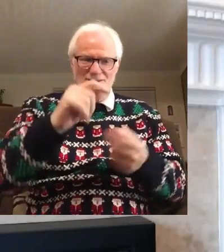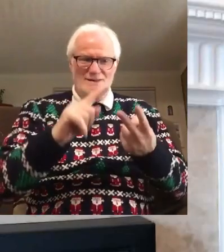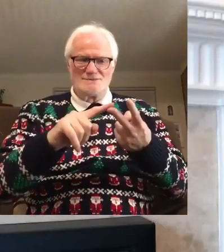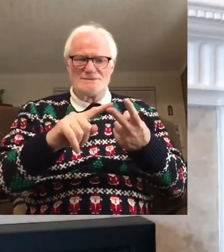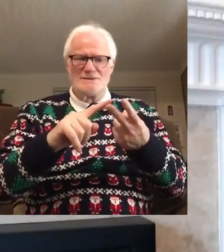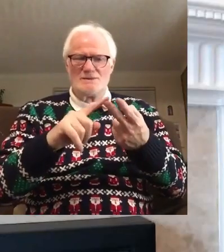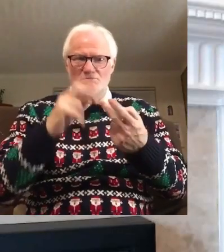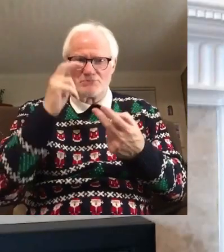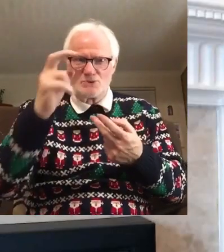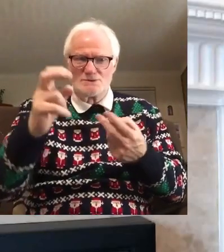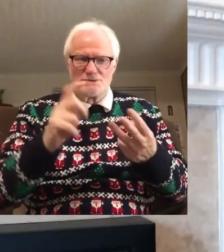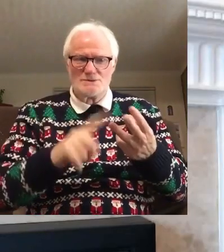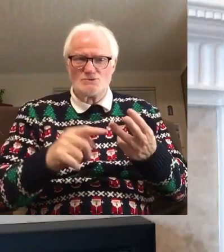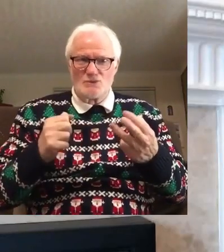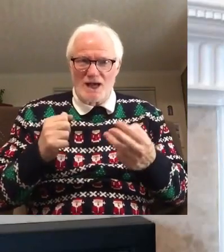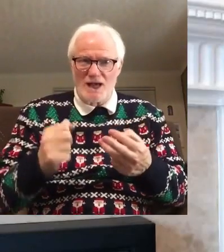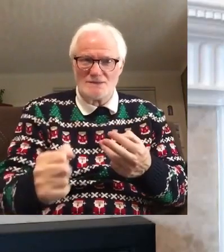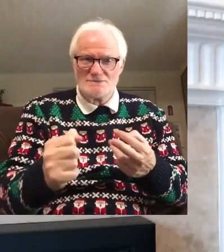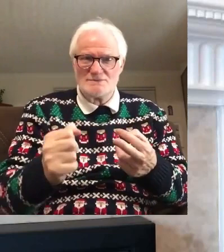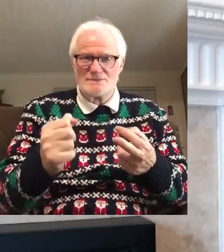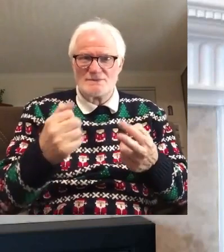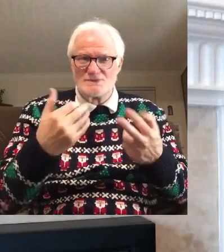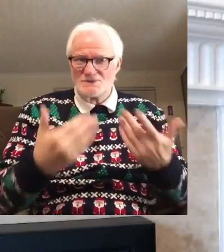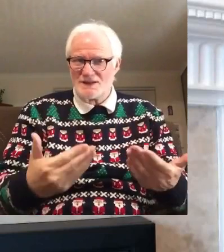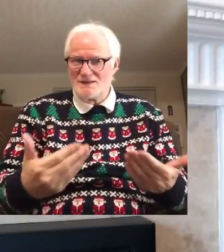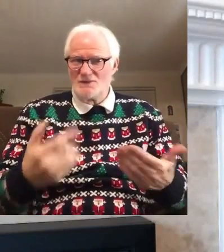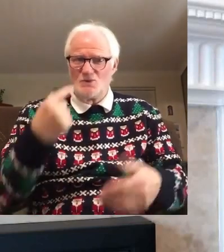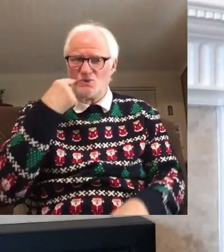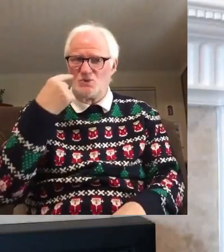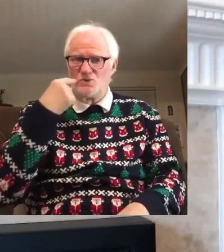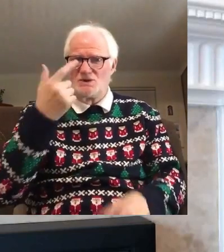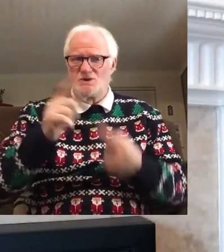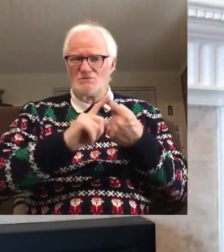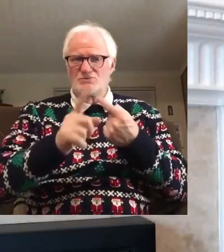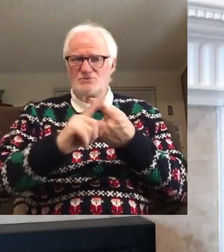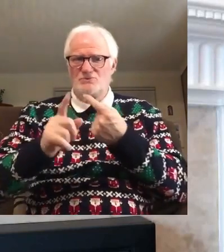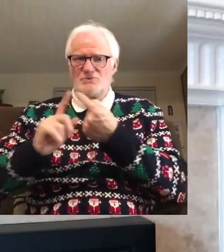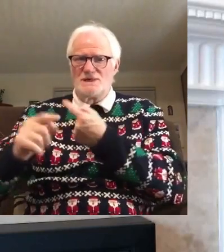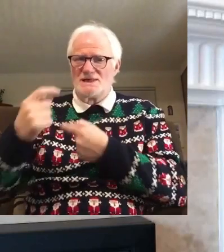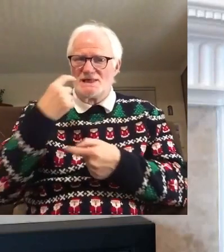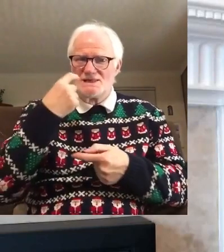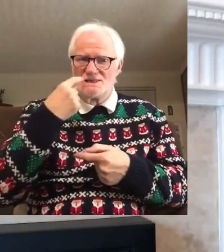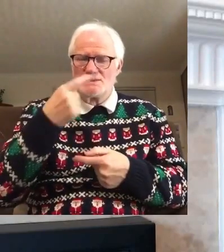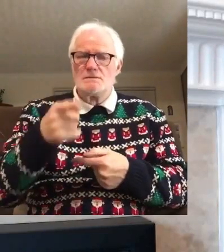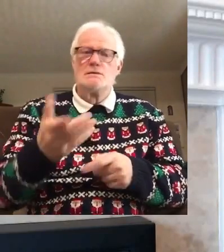Mary and Joseph had to leave Nazareth to travel to Bethlehem.